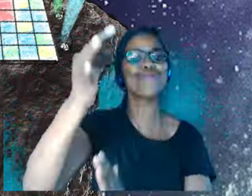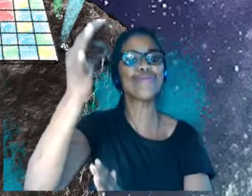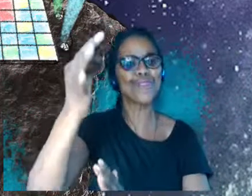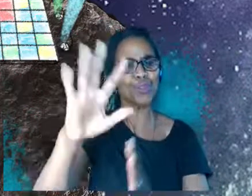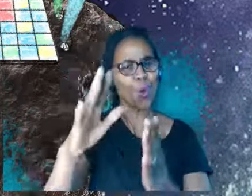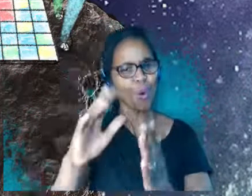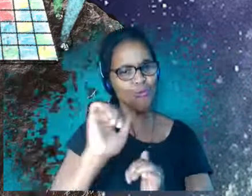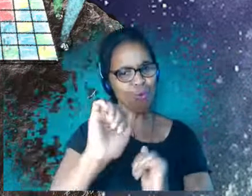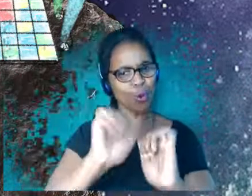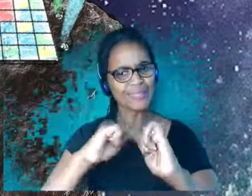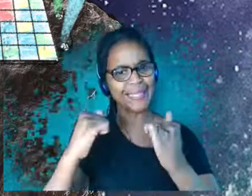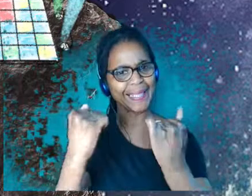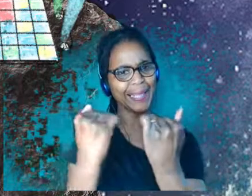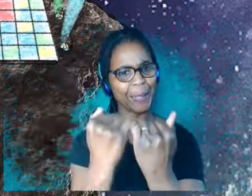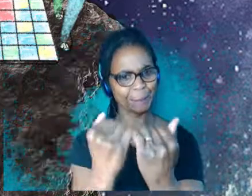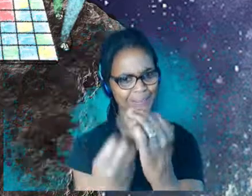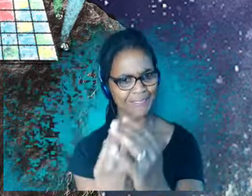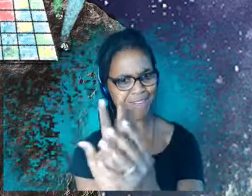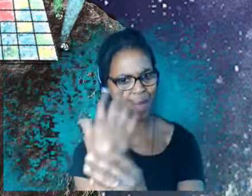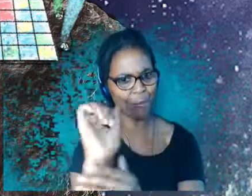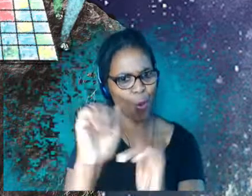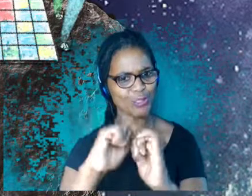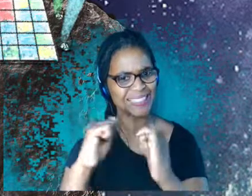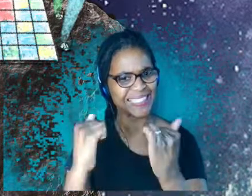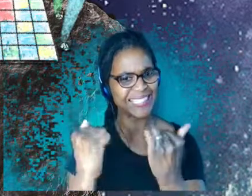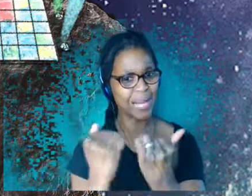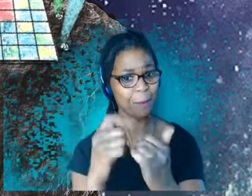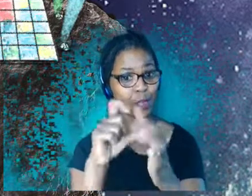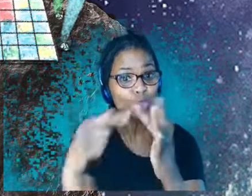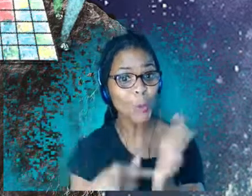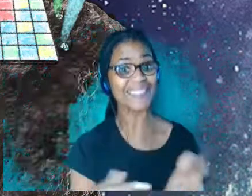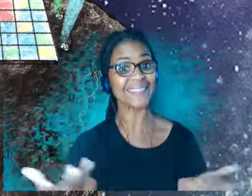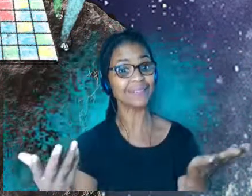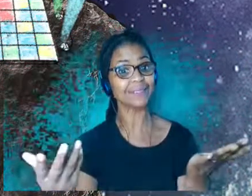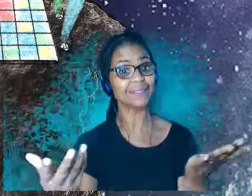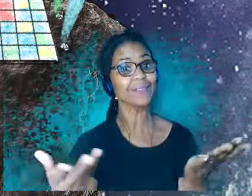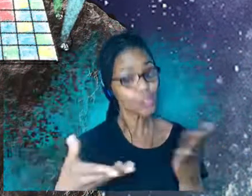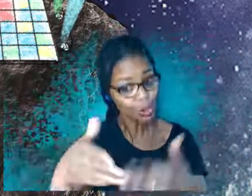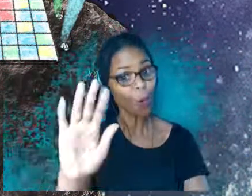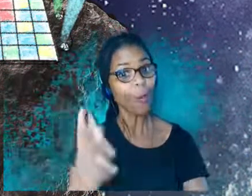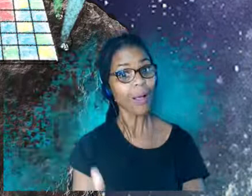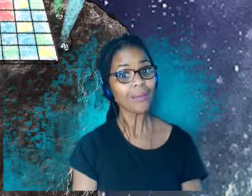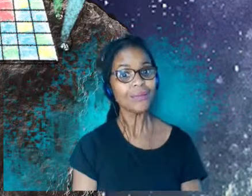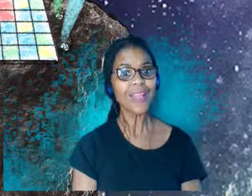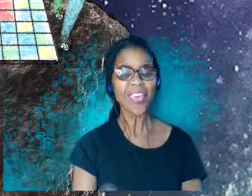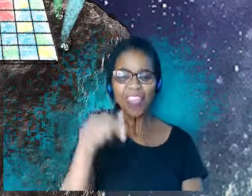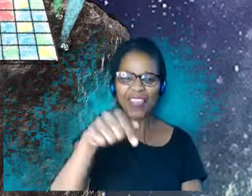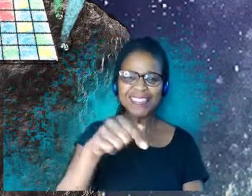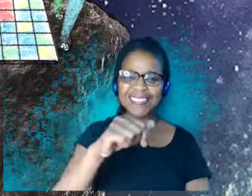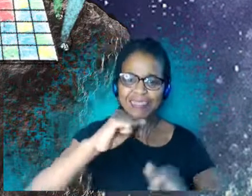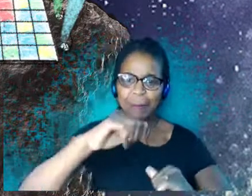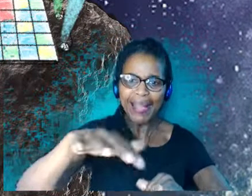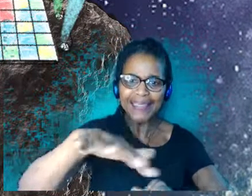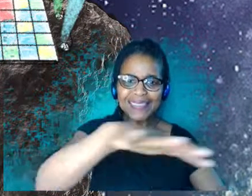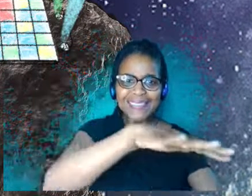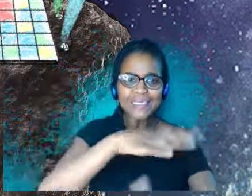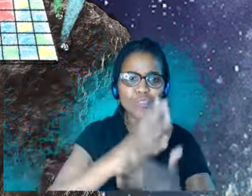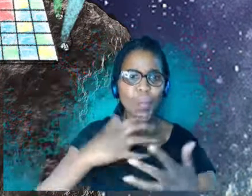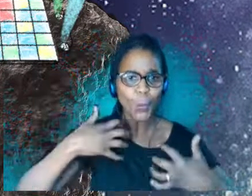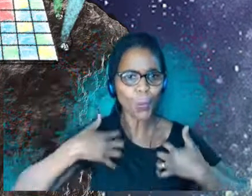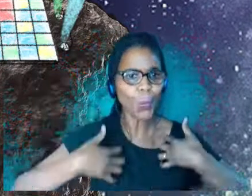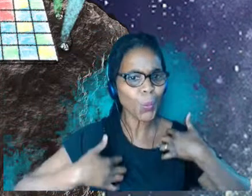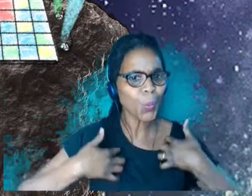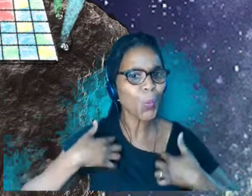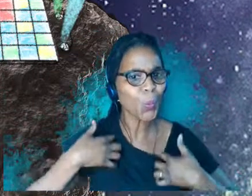and I would say go for it. It's, you know, so nice holding events in this space compared to zoom, for example, or